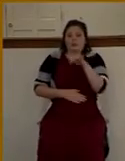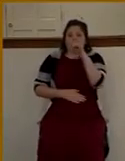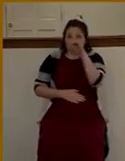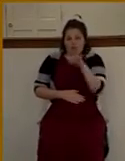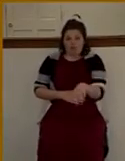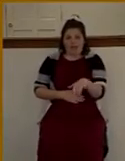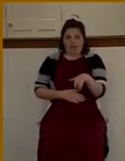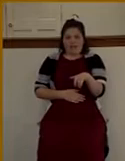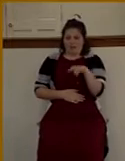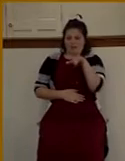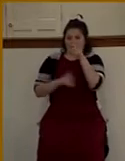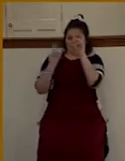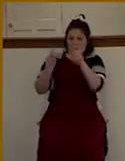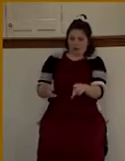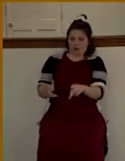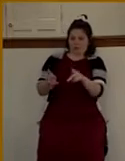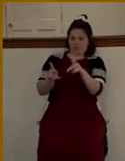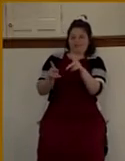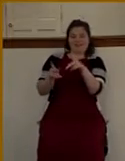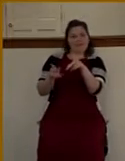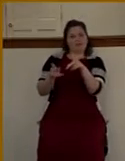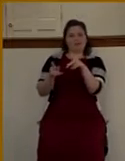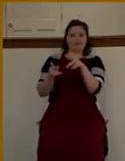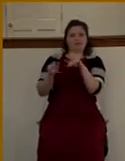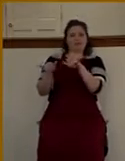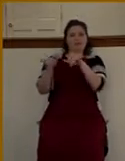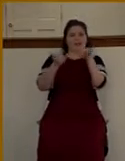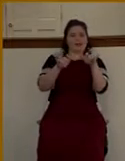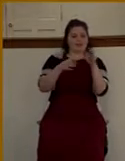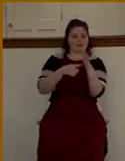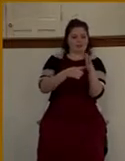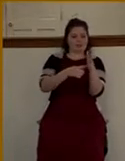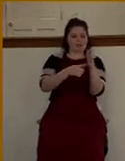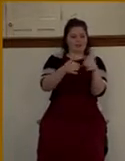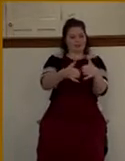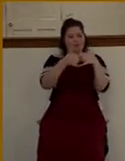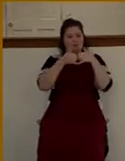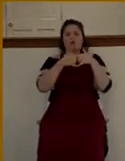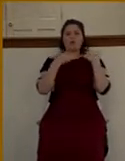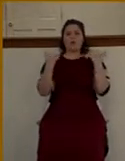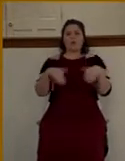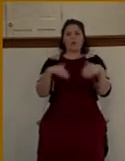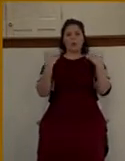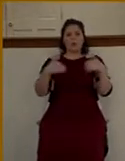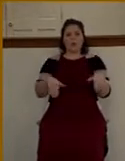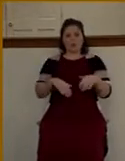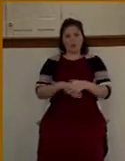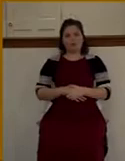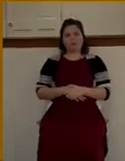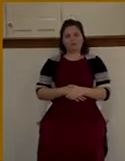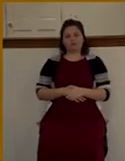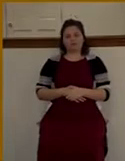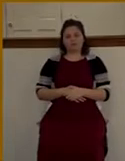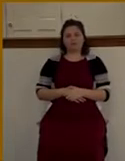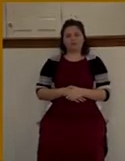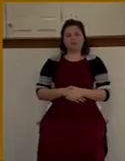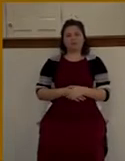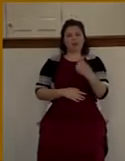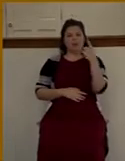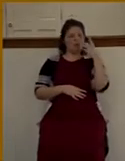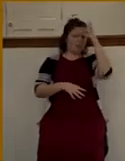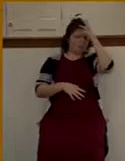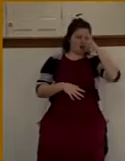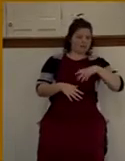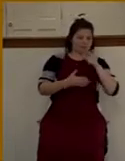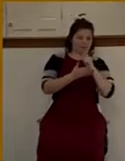catch. I mean, after he got saved, he could give his testimony of what God had done in his life. One man wrote this about this rich young ruler.